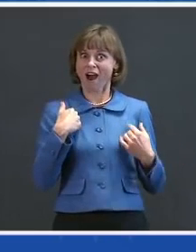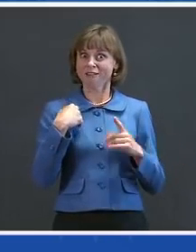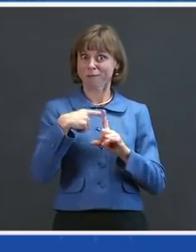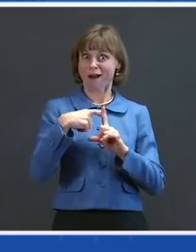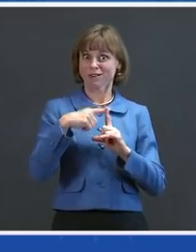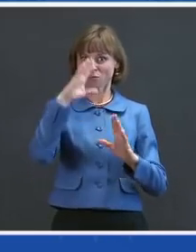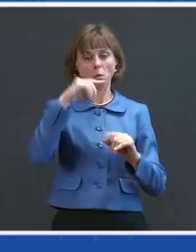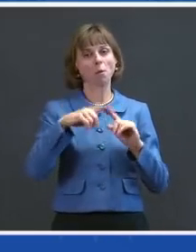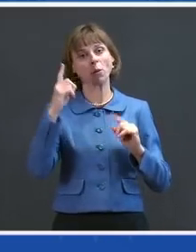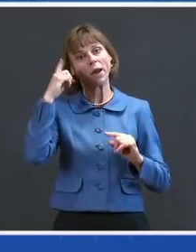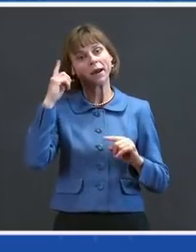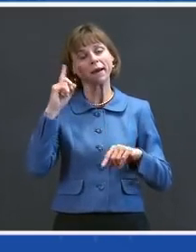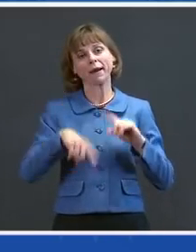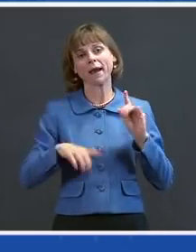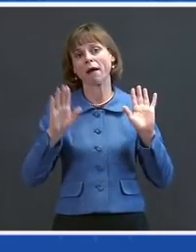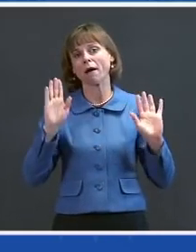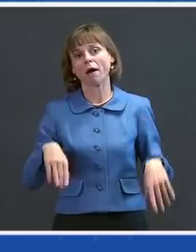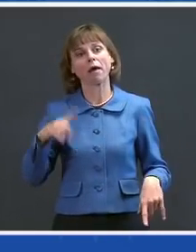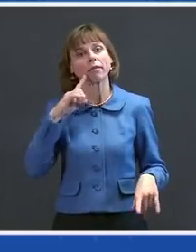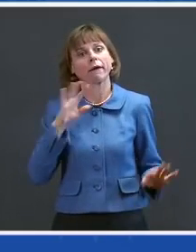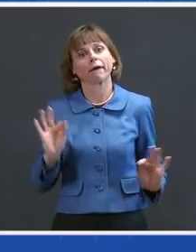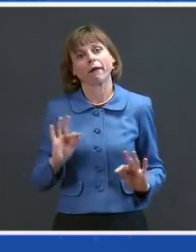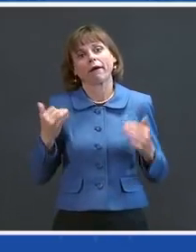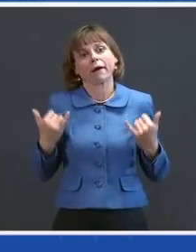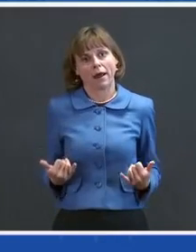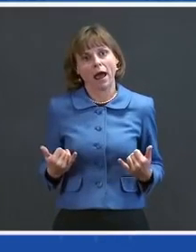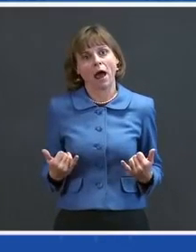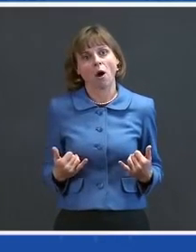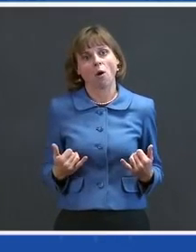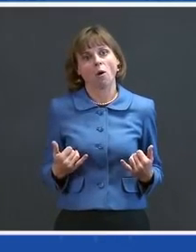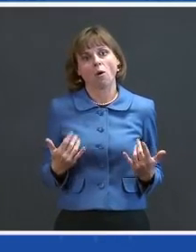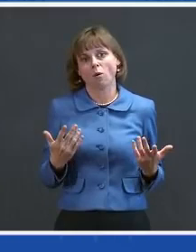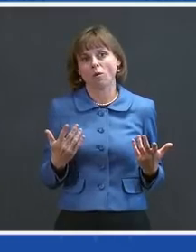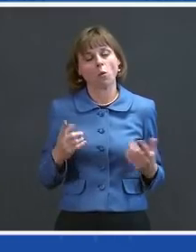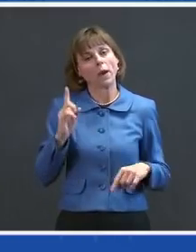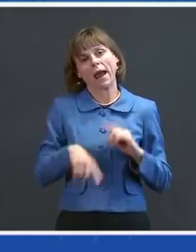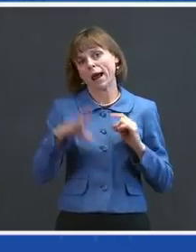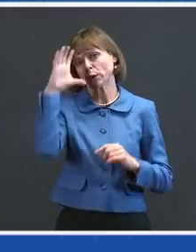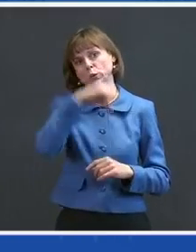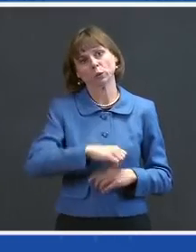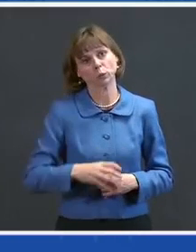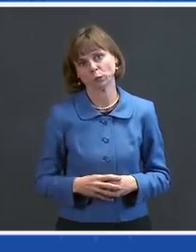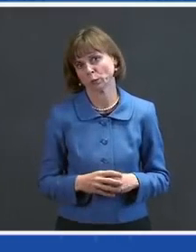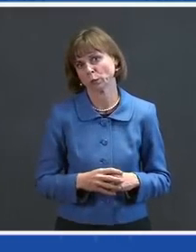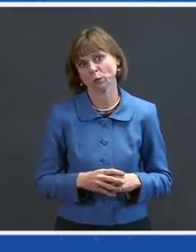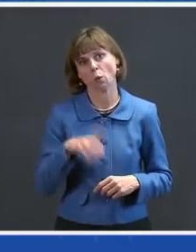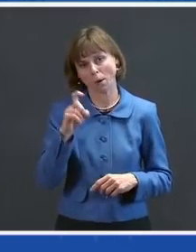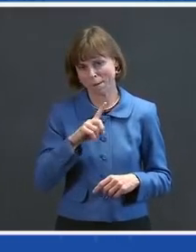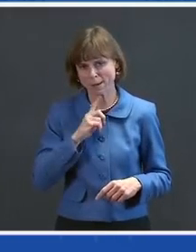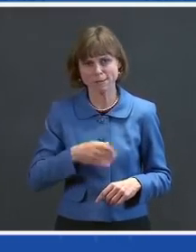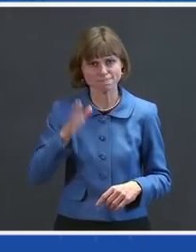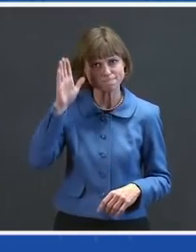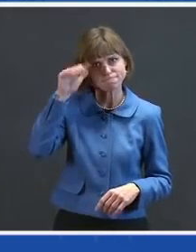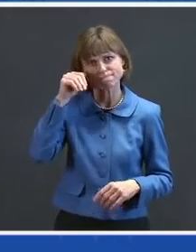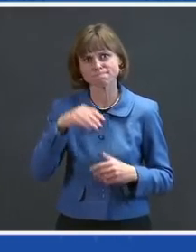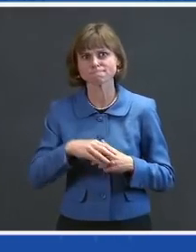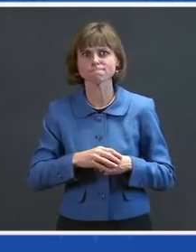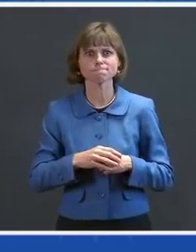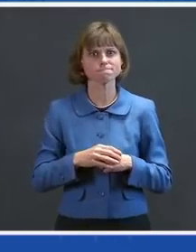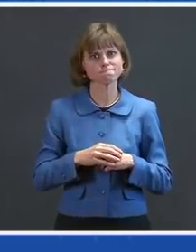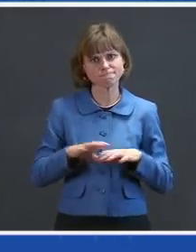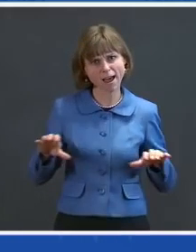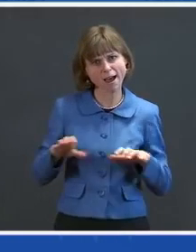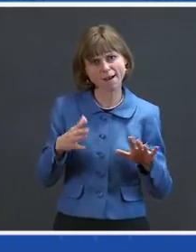down now or assure that victory is inevitable. We can't assume that. We must remain vigilant, act fast and